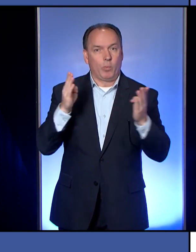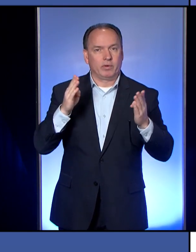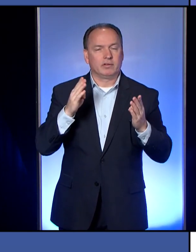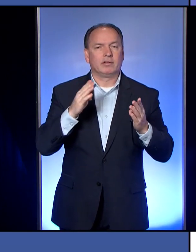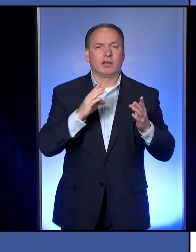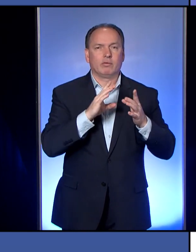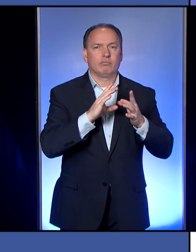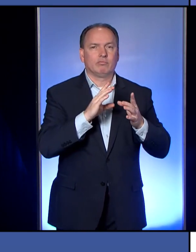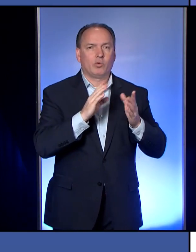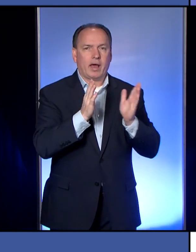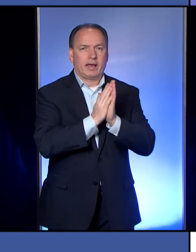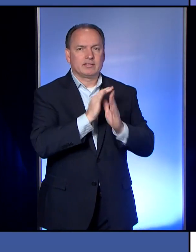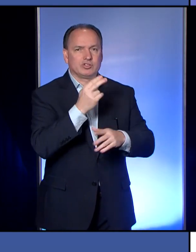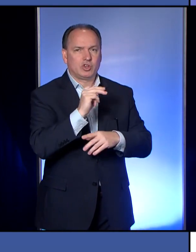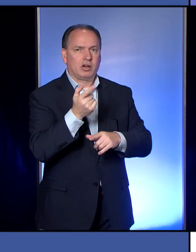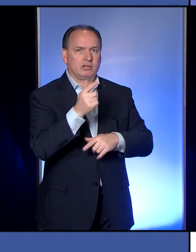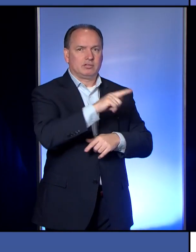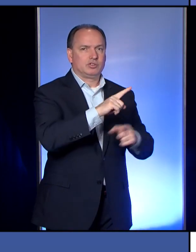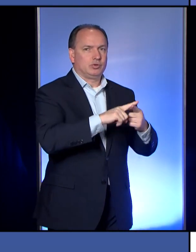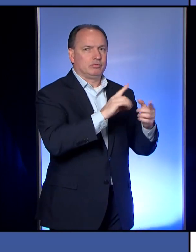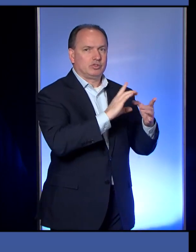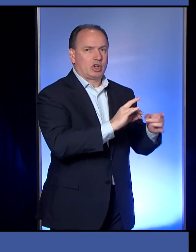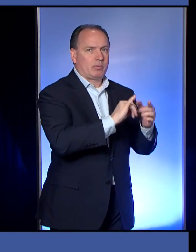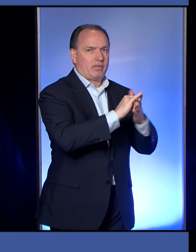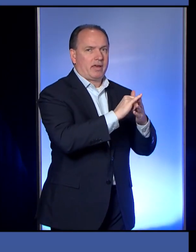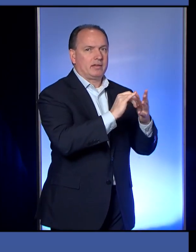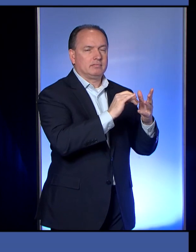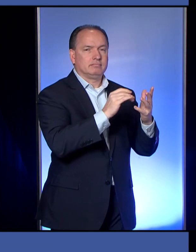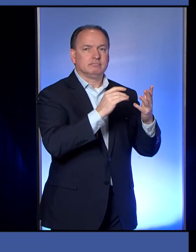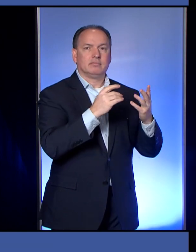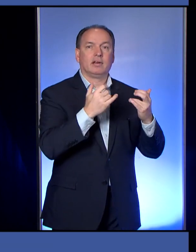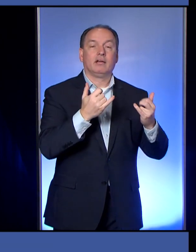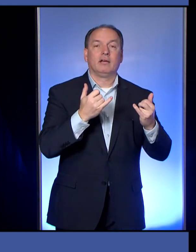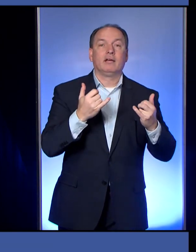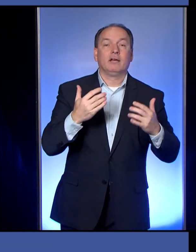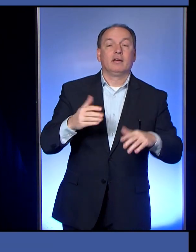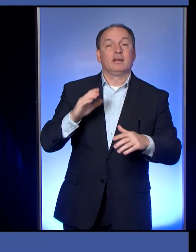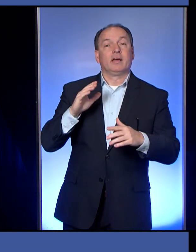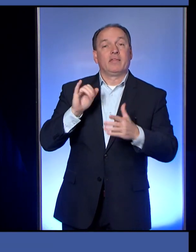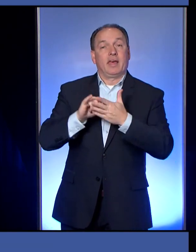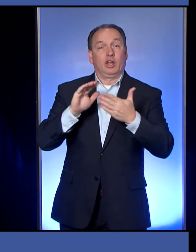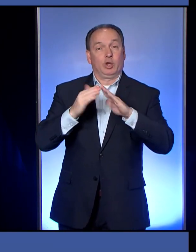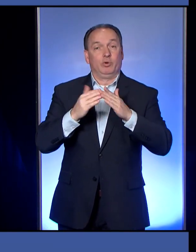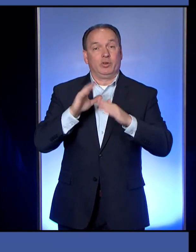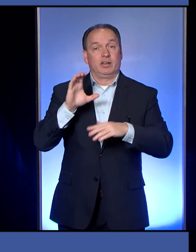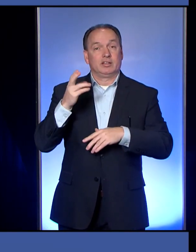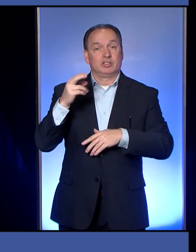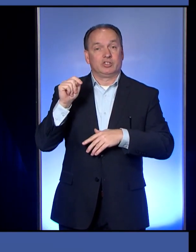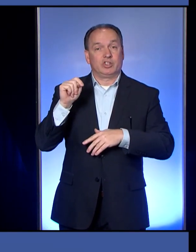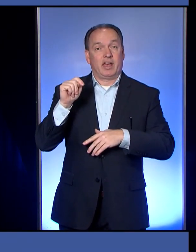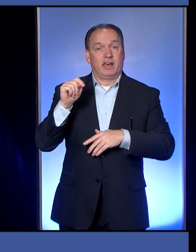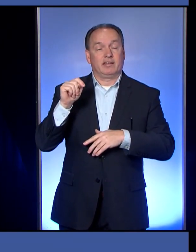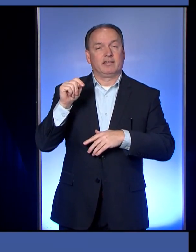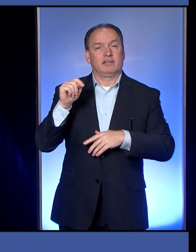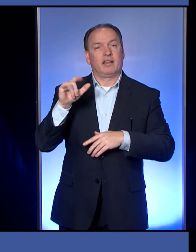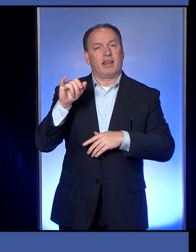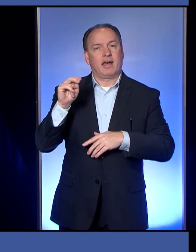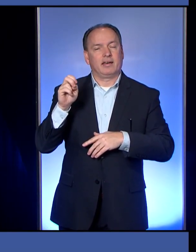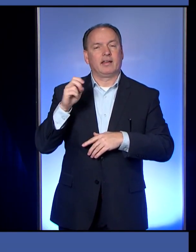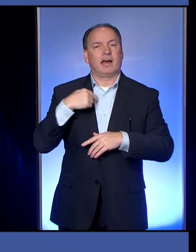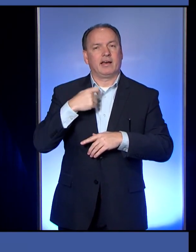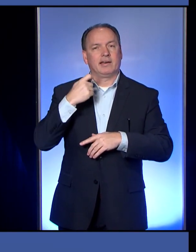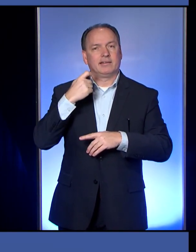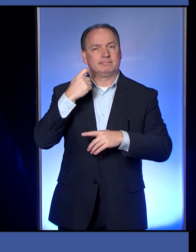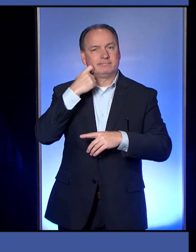to speak to the traffic on that line. John? So the community chat line, I had a chance yesterday to talk to the